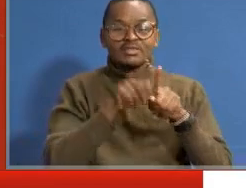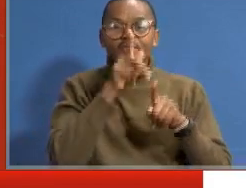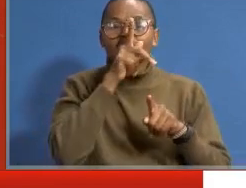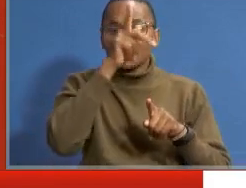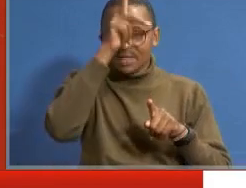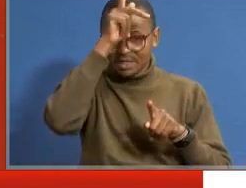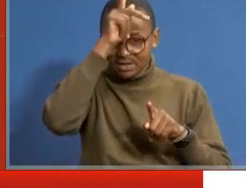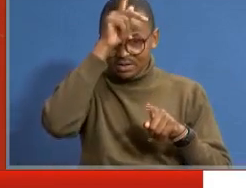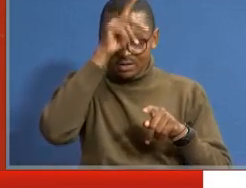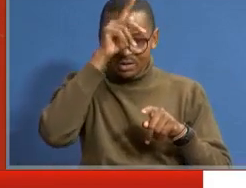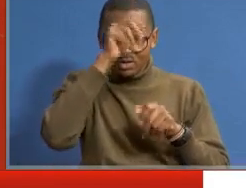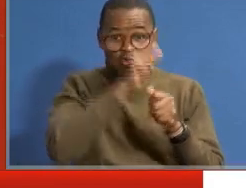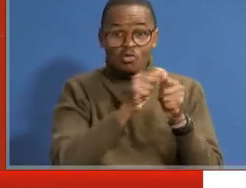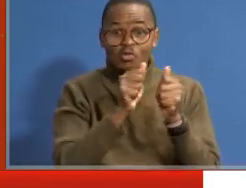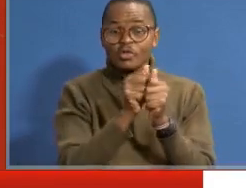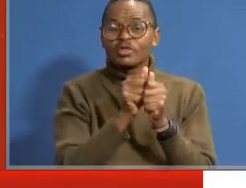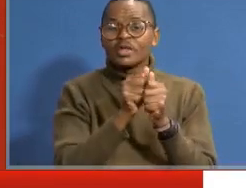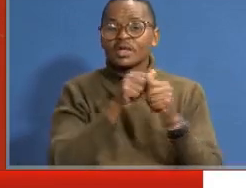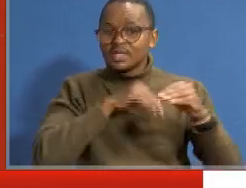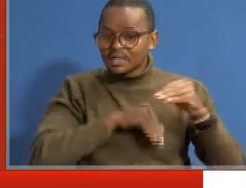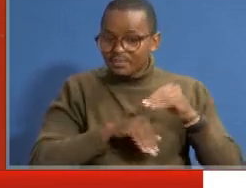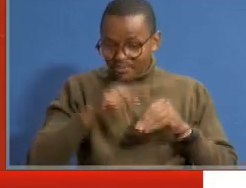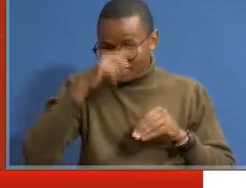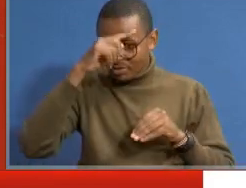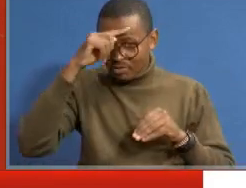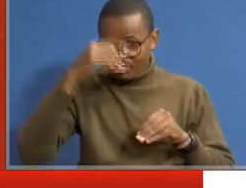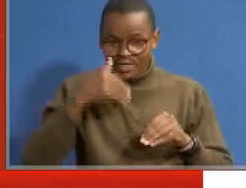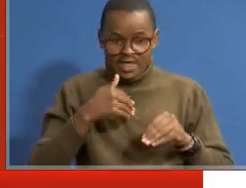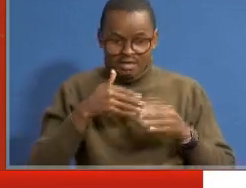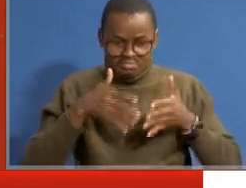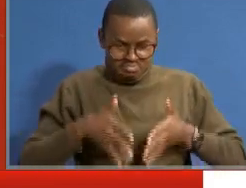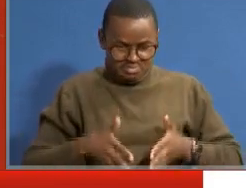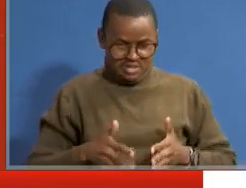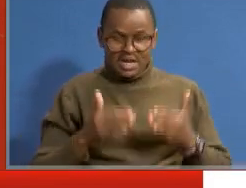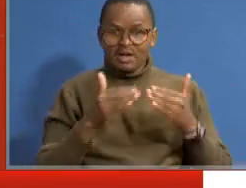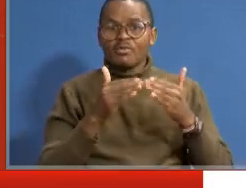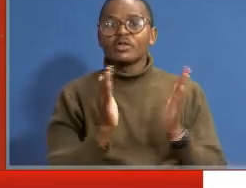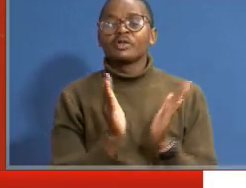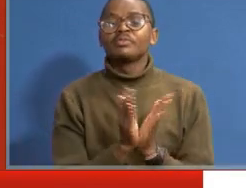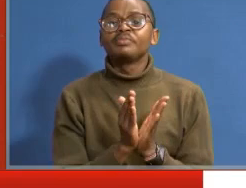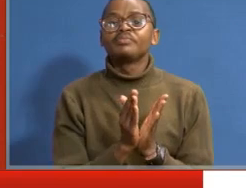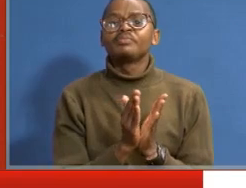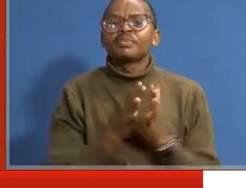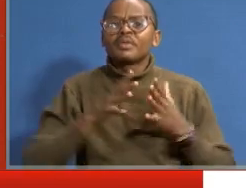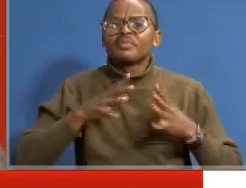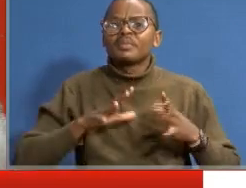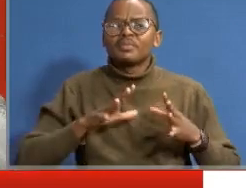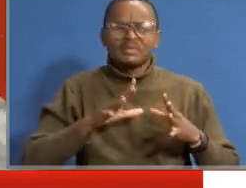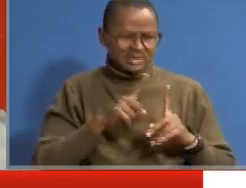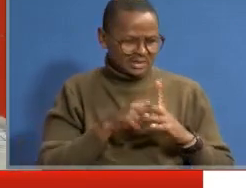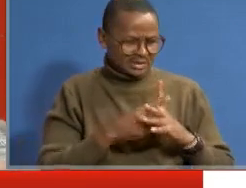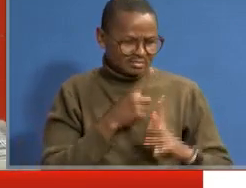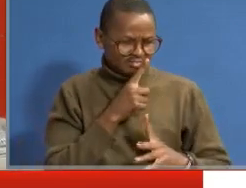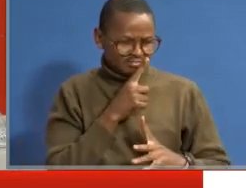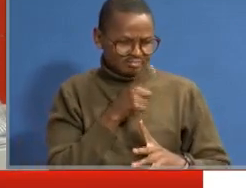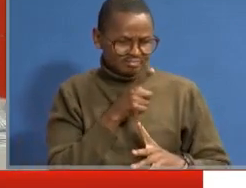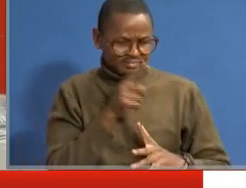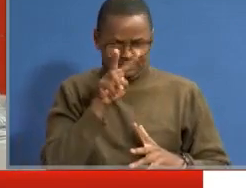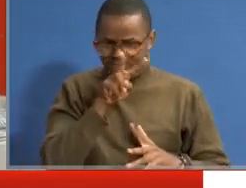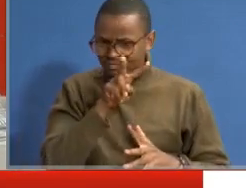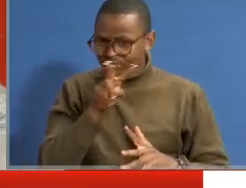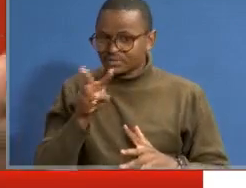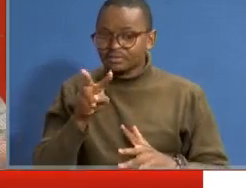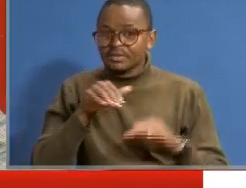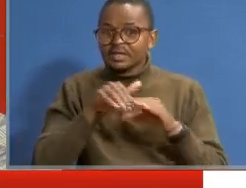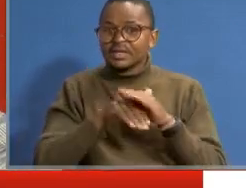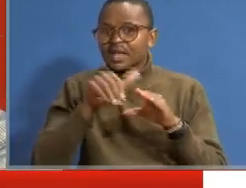of children with disability, because when you give birth in a community and people start to look at you